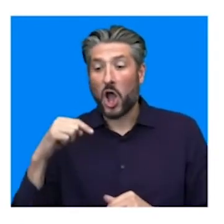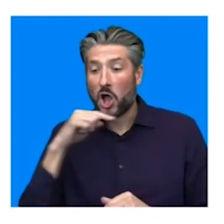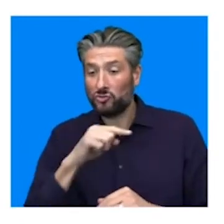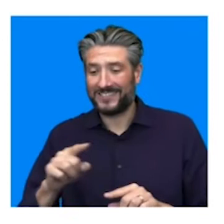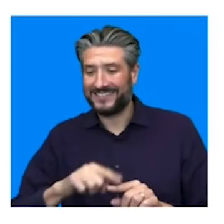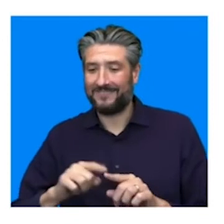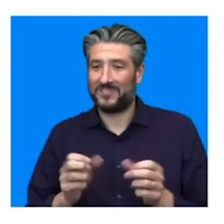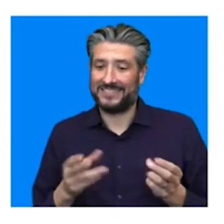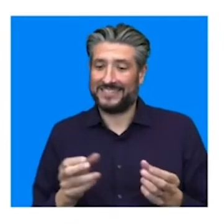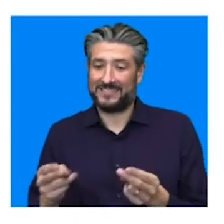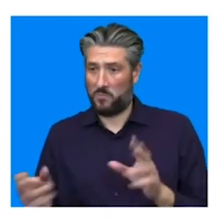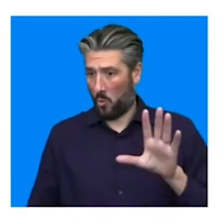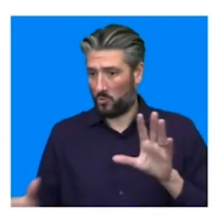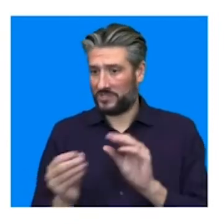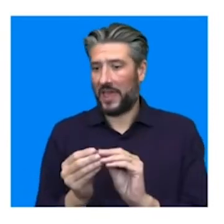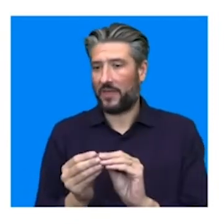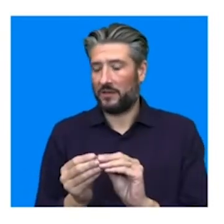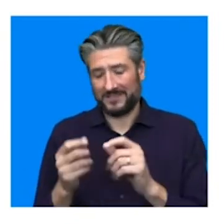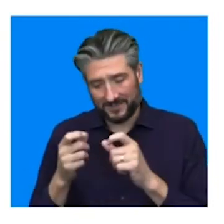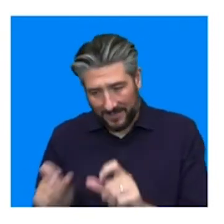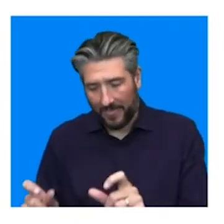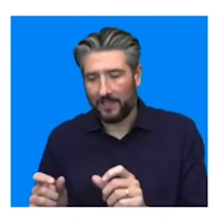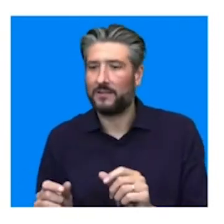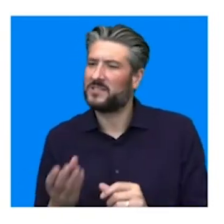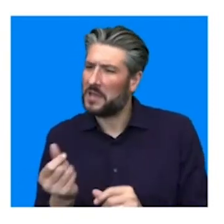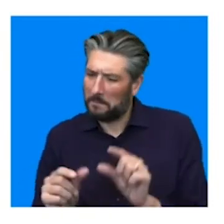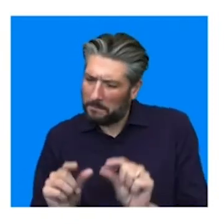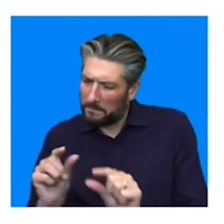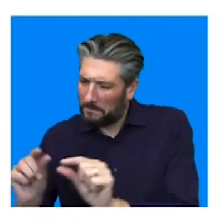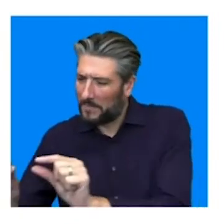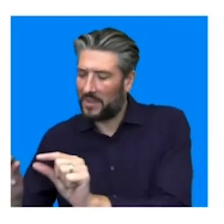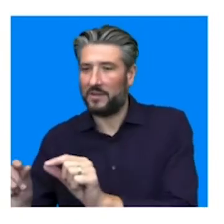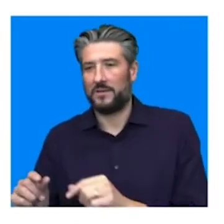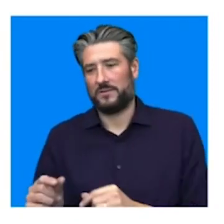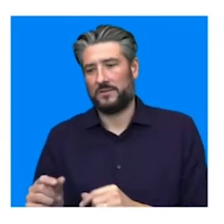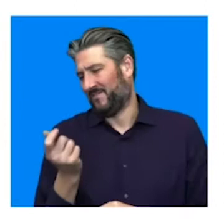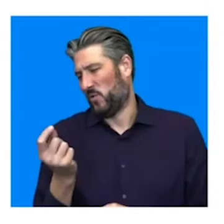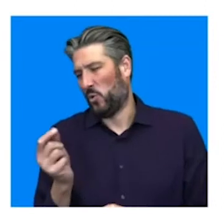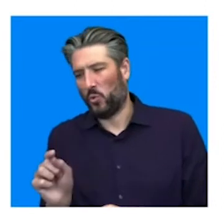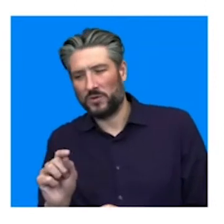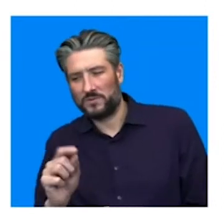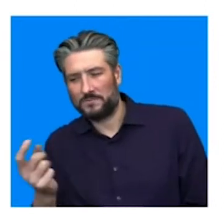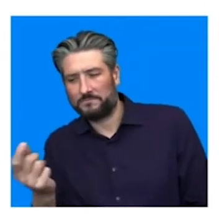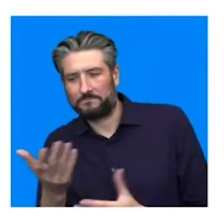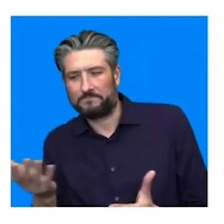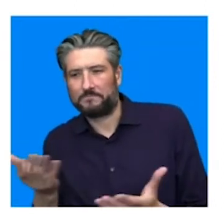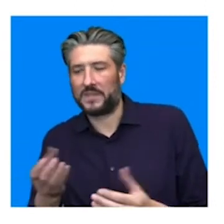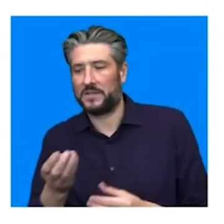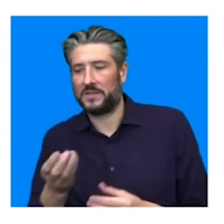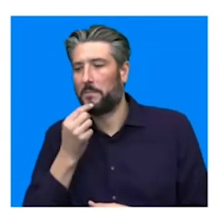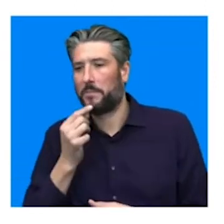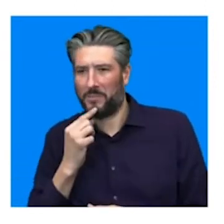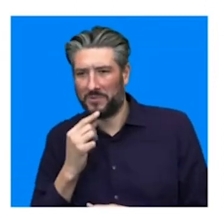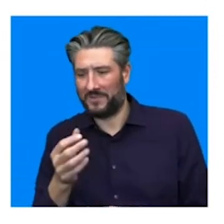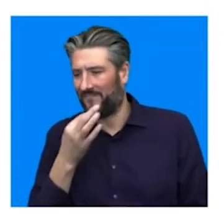that are still in use today. You know, many of them only by like by very small minorities, where you literally have maybe